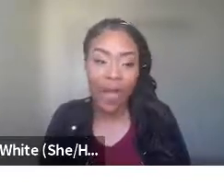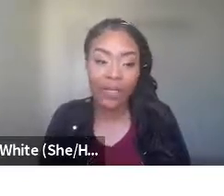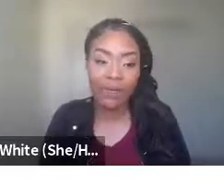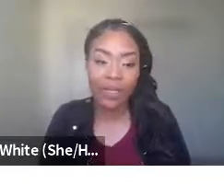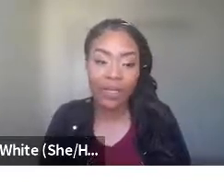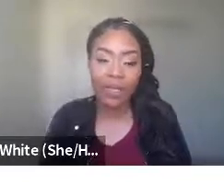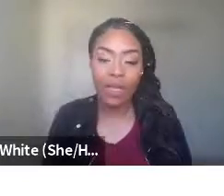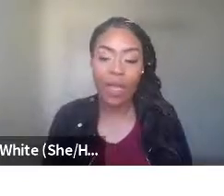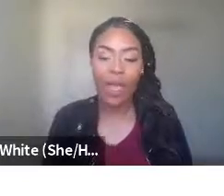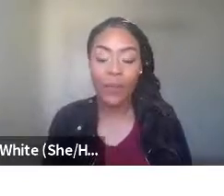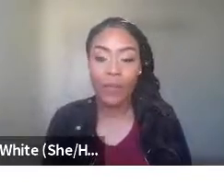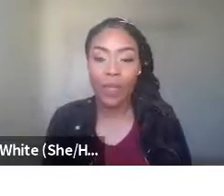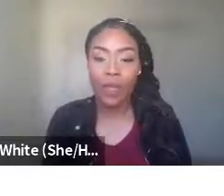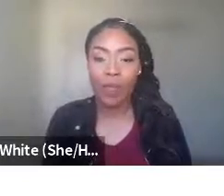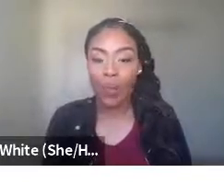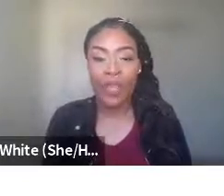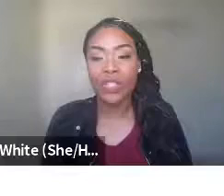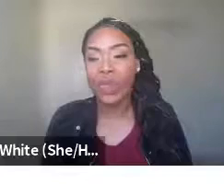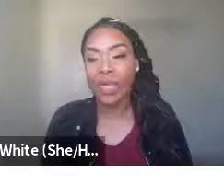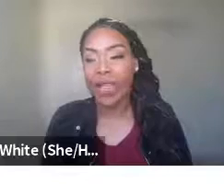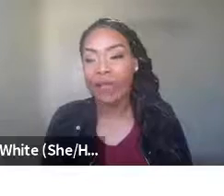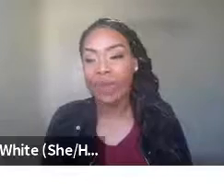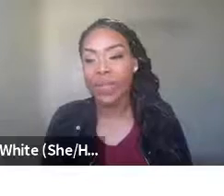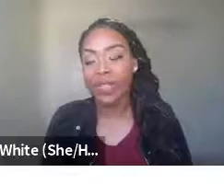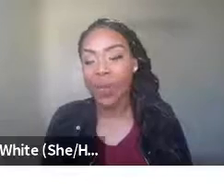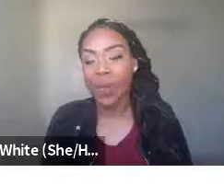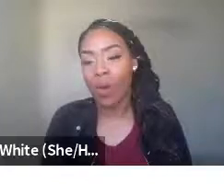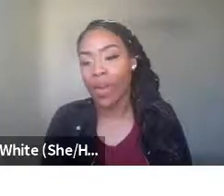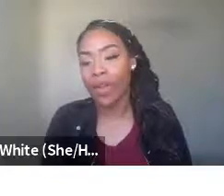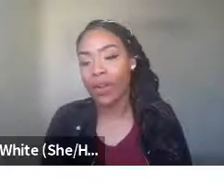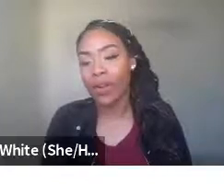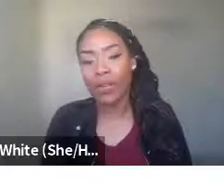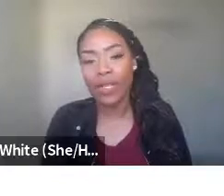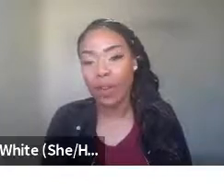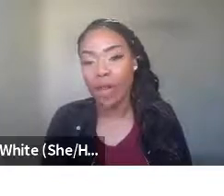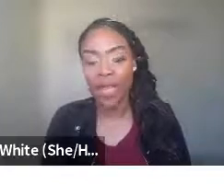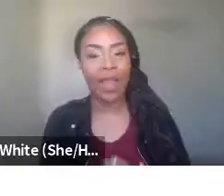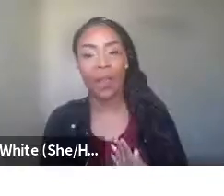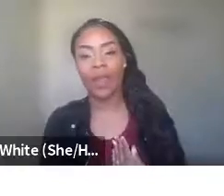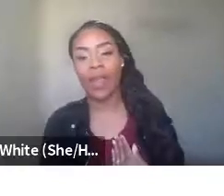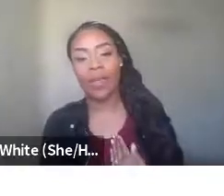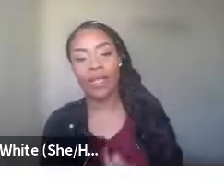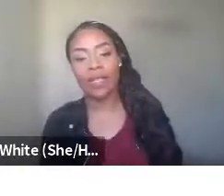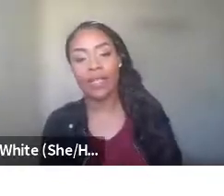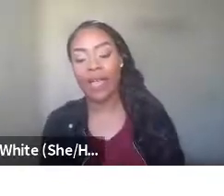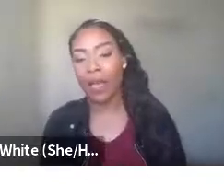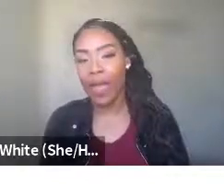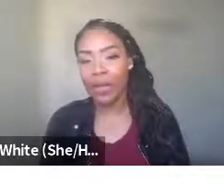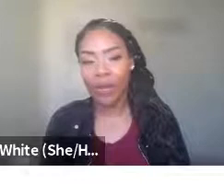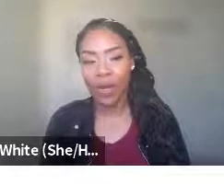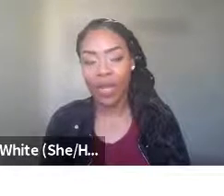communities positively. We can do it in every dimension that we are working in currently. So, again, I'm a therapist.